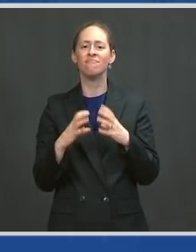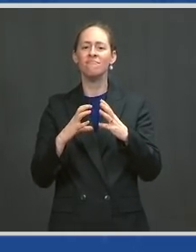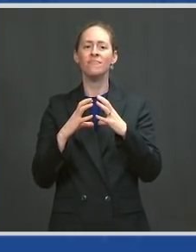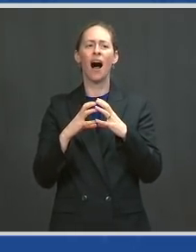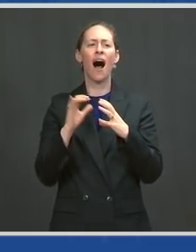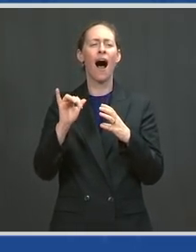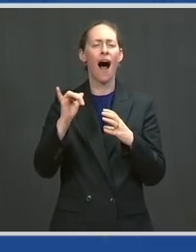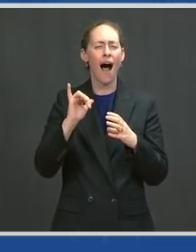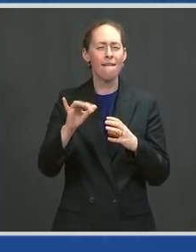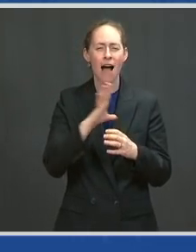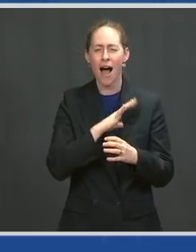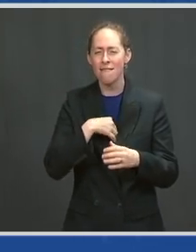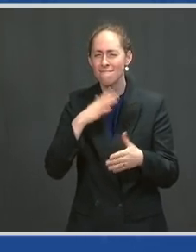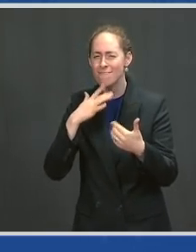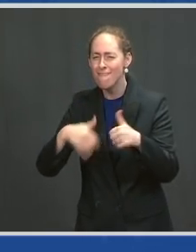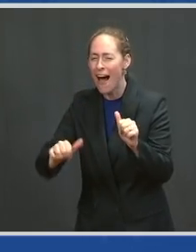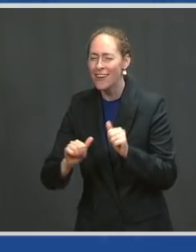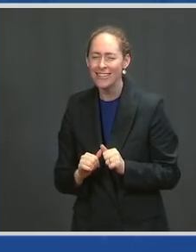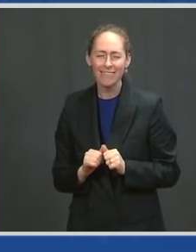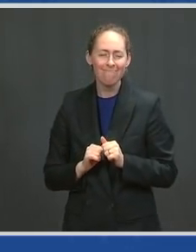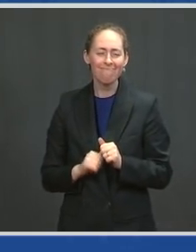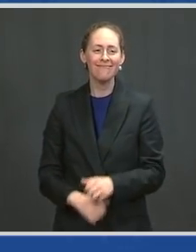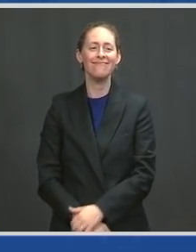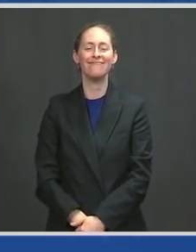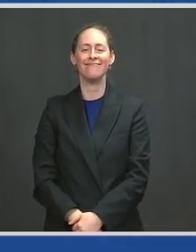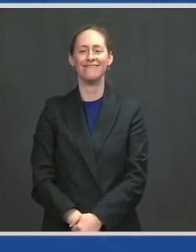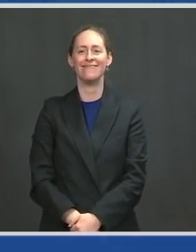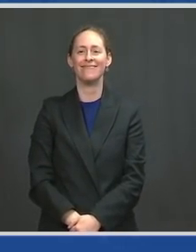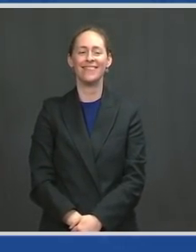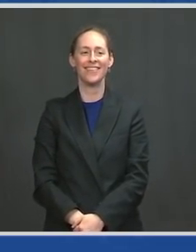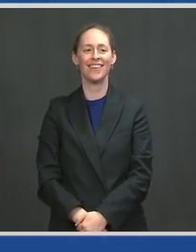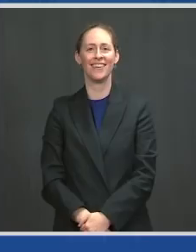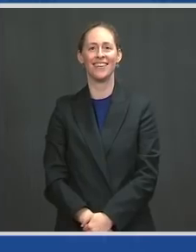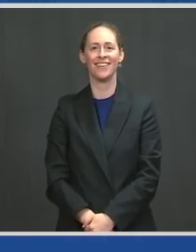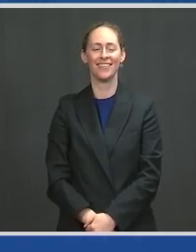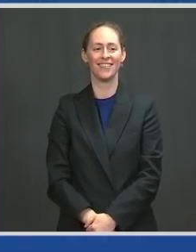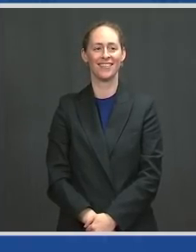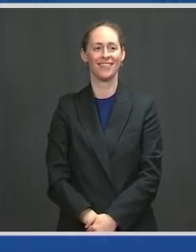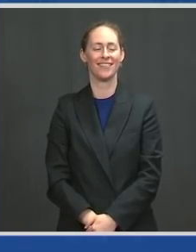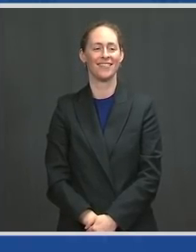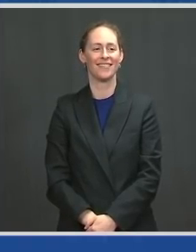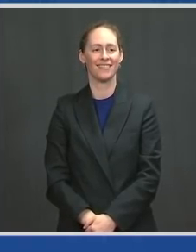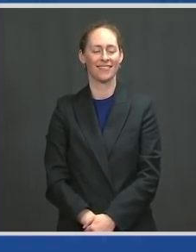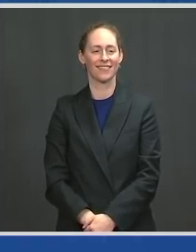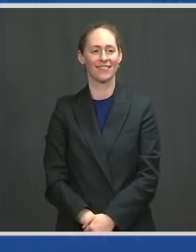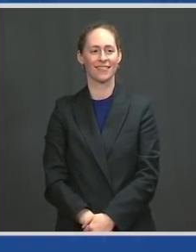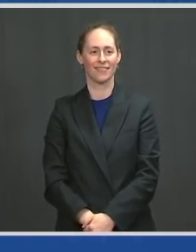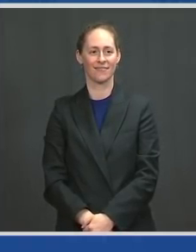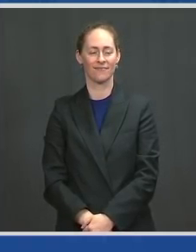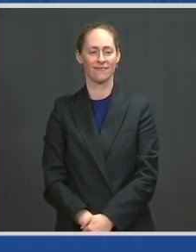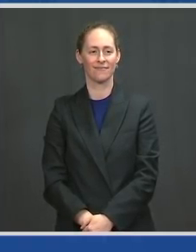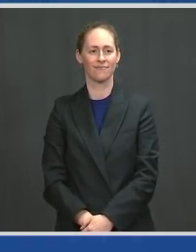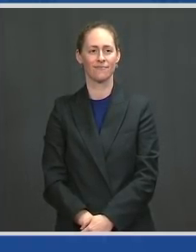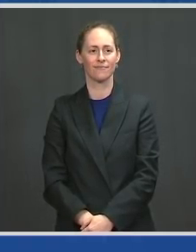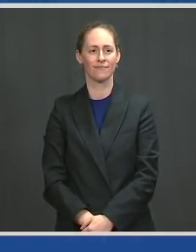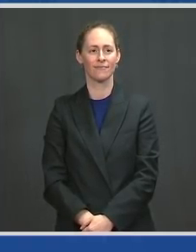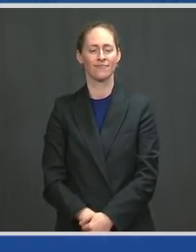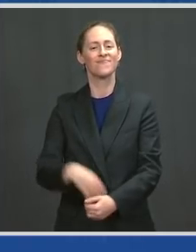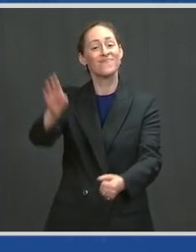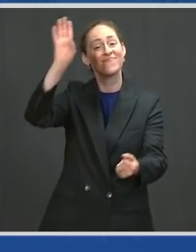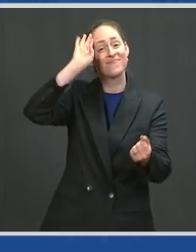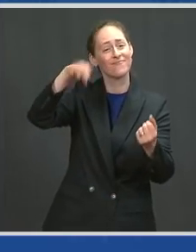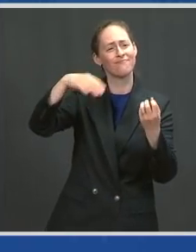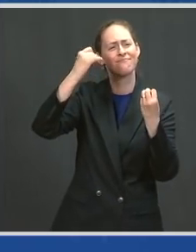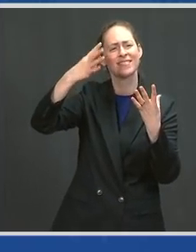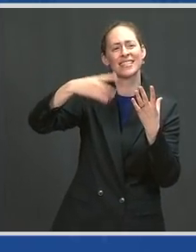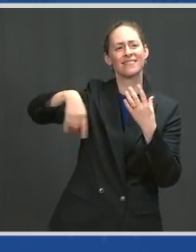But, folks, look, in Norfolk and Fredericksburg, fans are heading back to the minor league ballparks. Pools